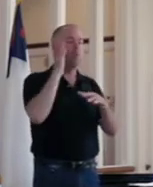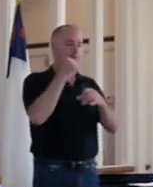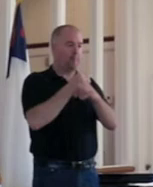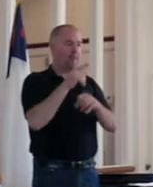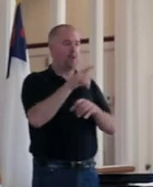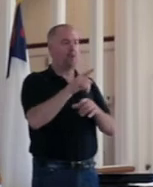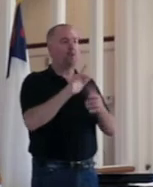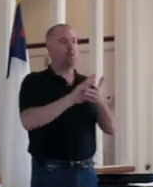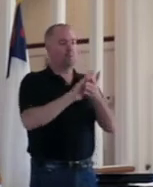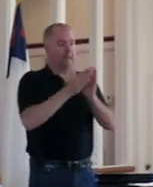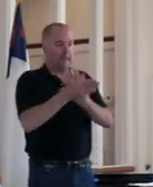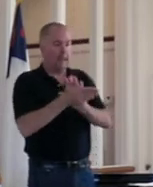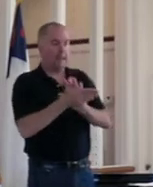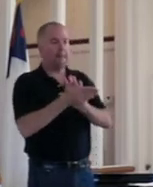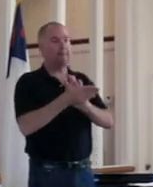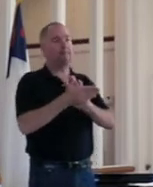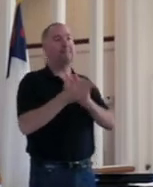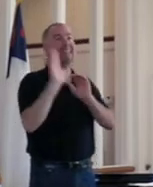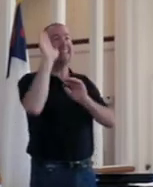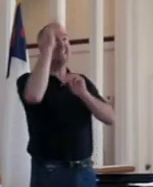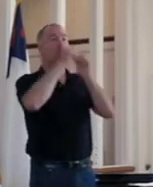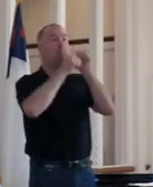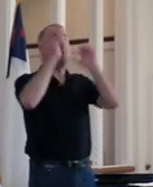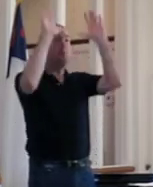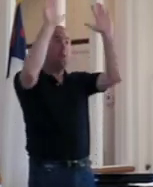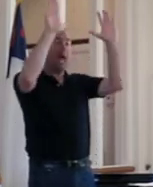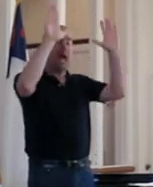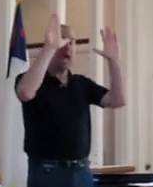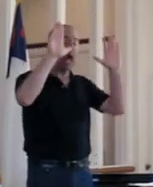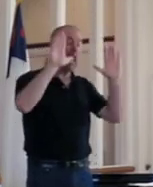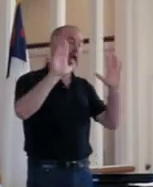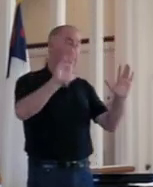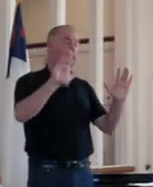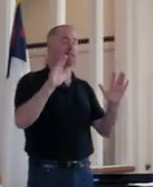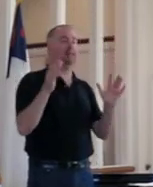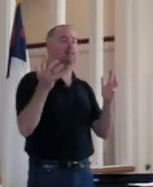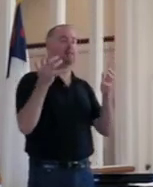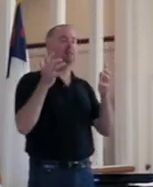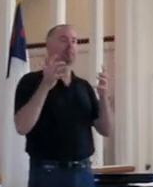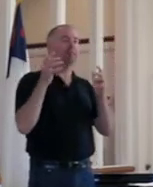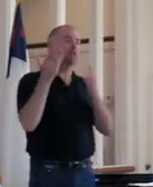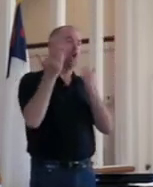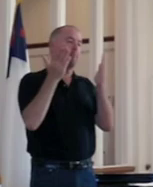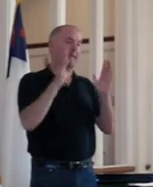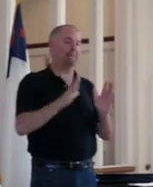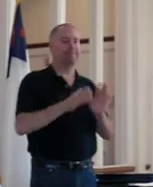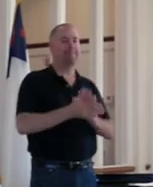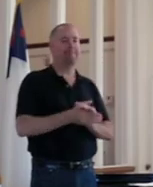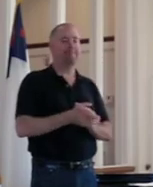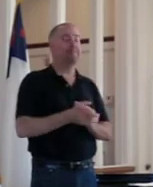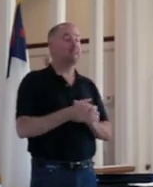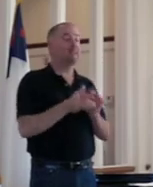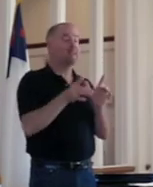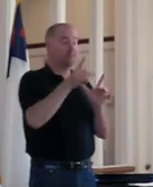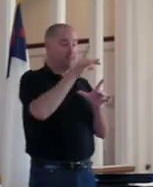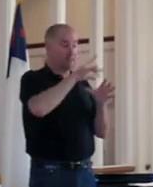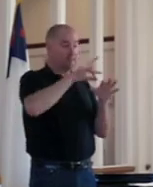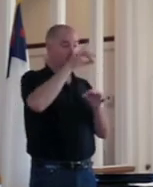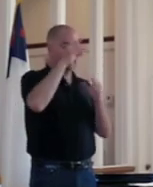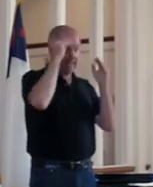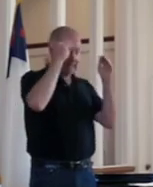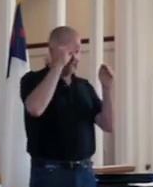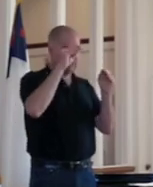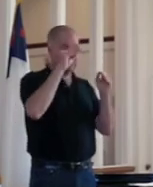into his most excellent harmonies. Hear what the Spirit is saying to